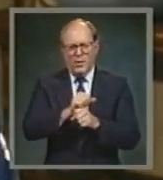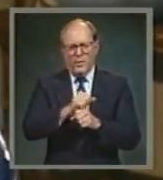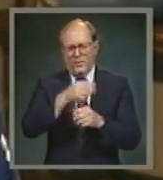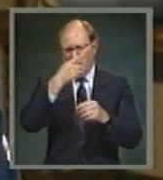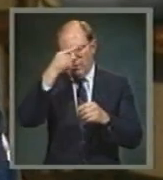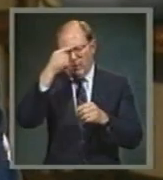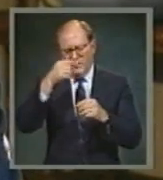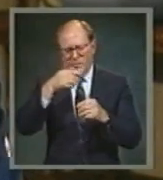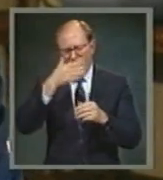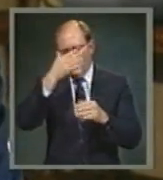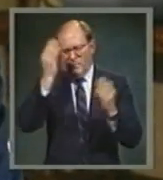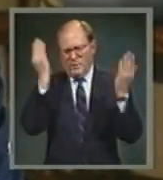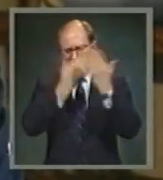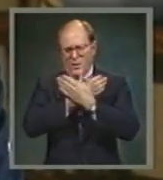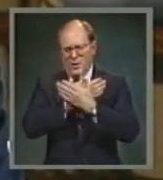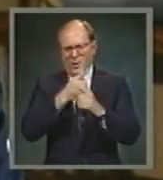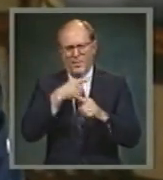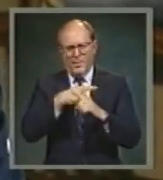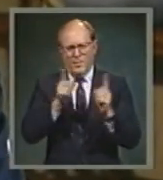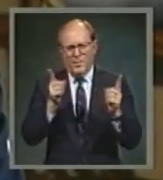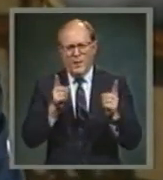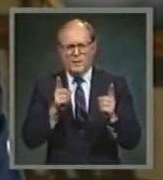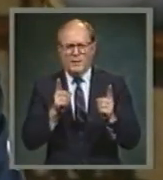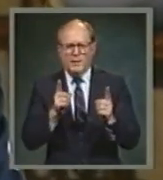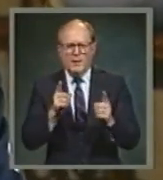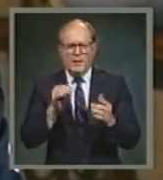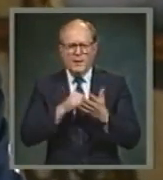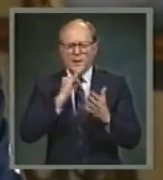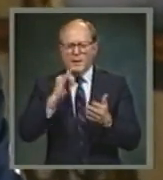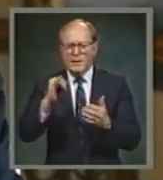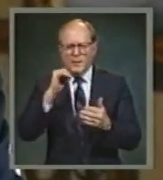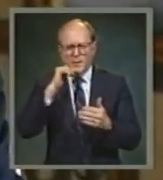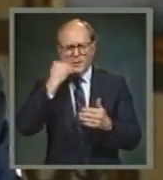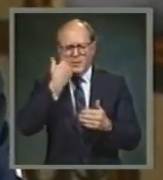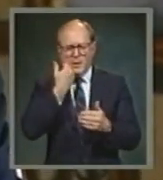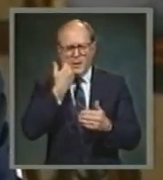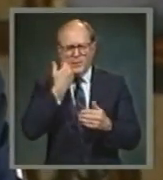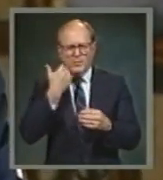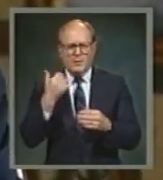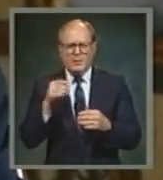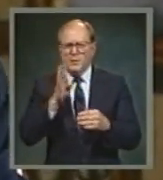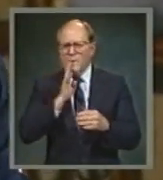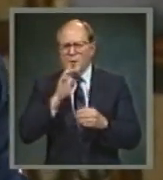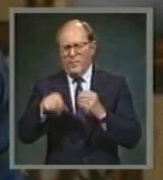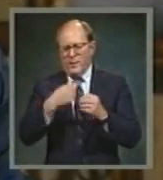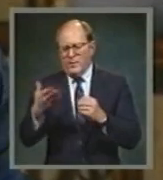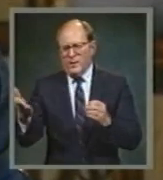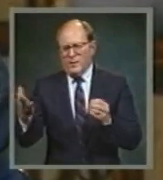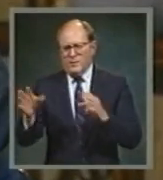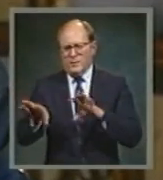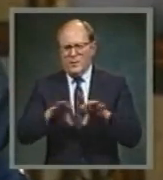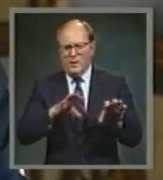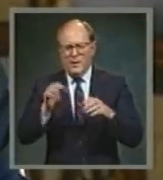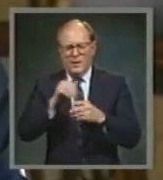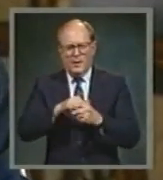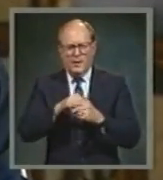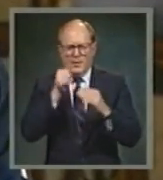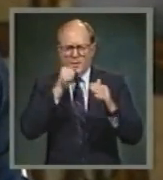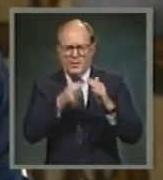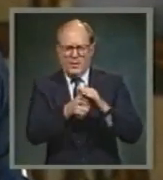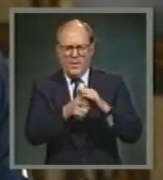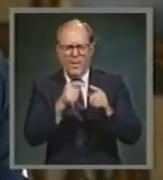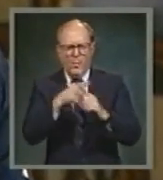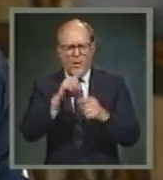reprove them. For it is a shame even to speak of those things which are done of them in secret. But all things that are exposed